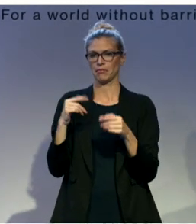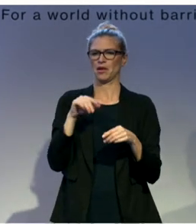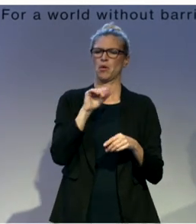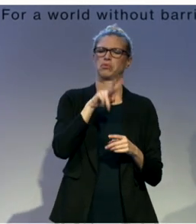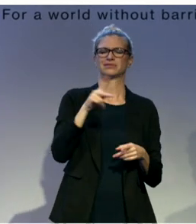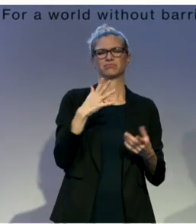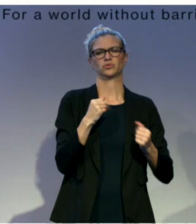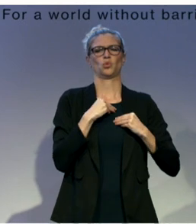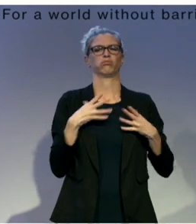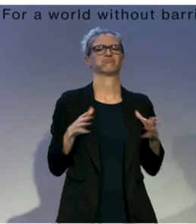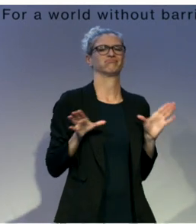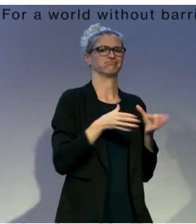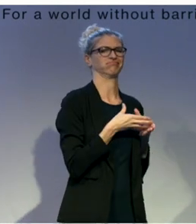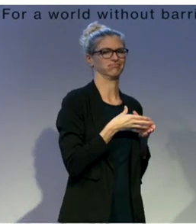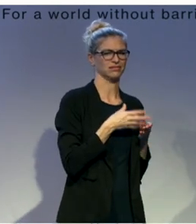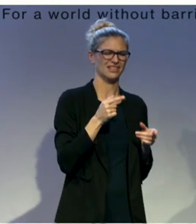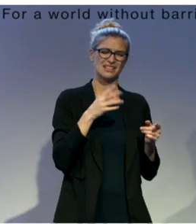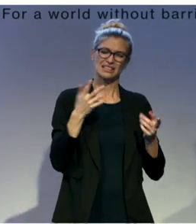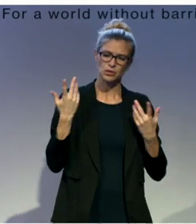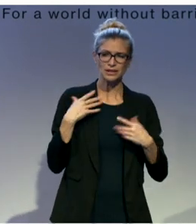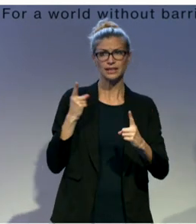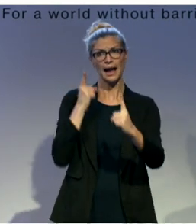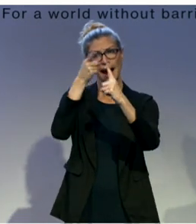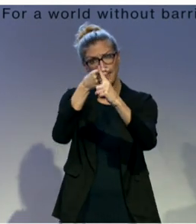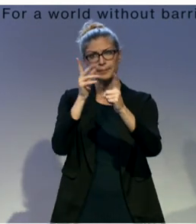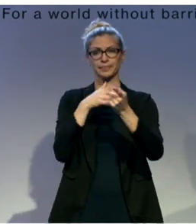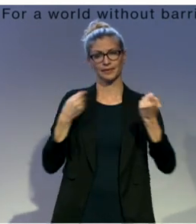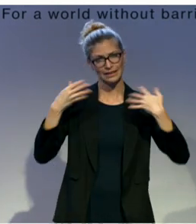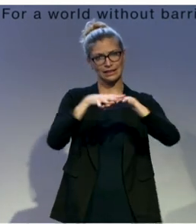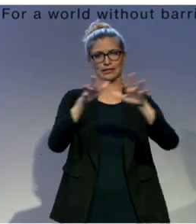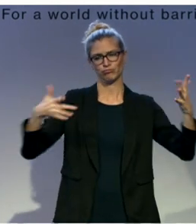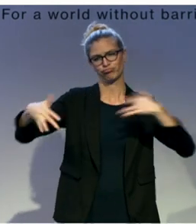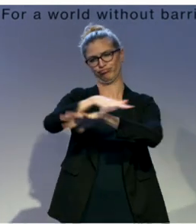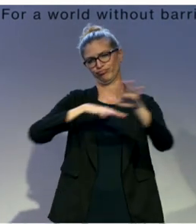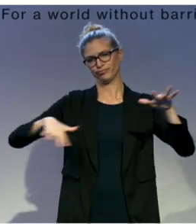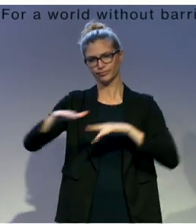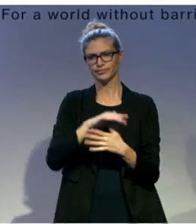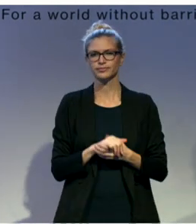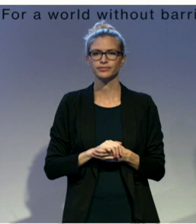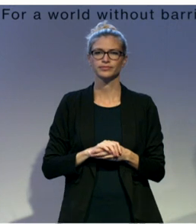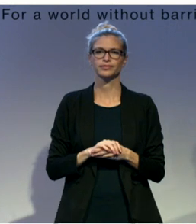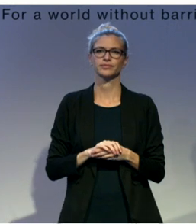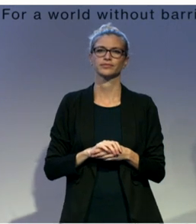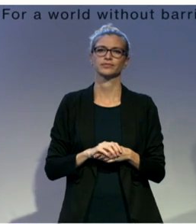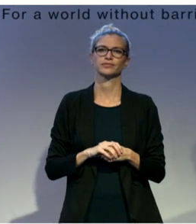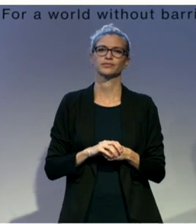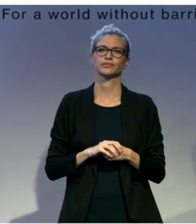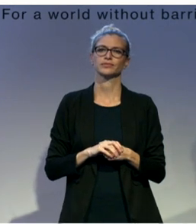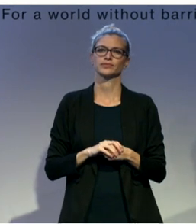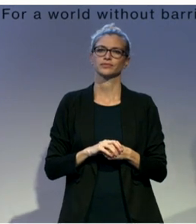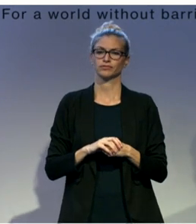platform, as well as a trend that people use in the one-stop deaf engagement shop, essentially. That's me. I'm done.